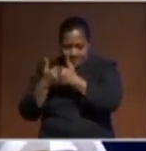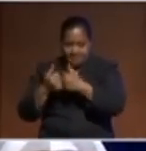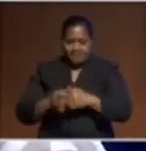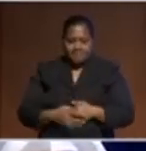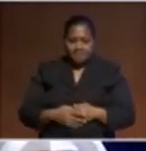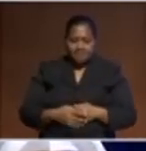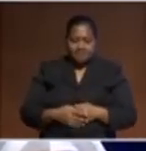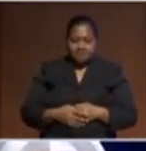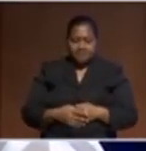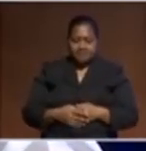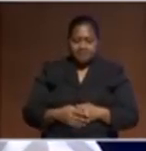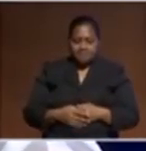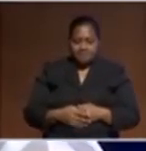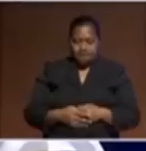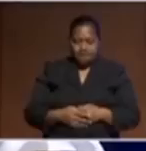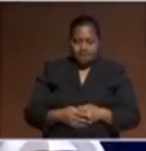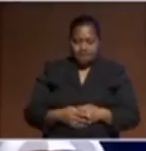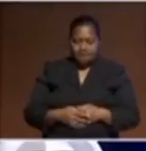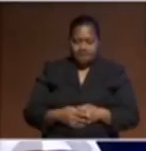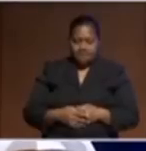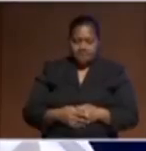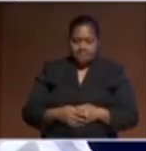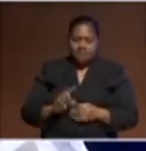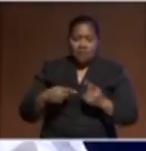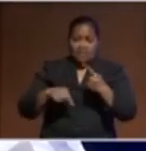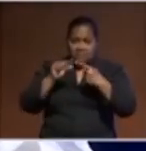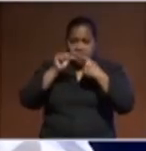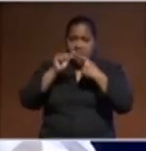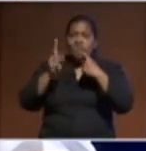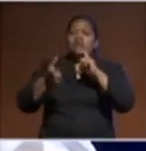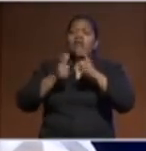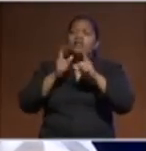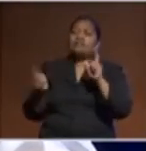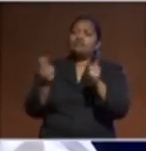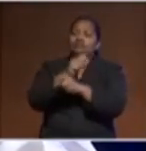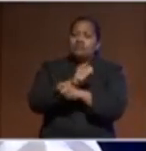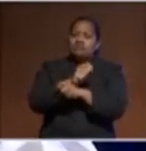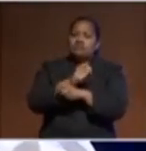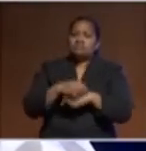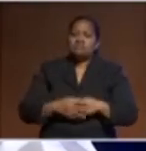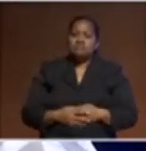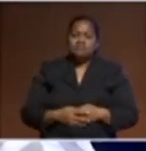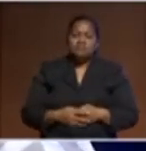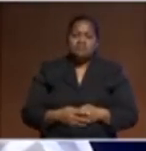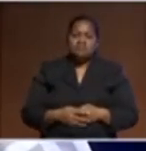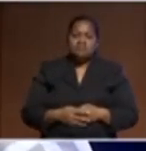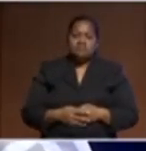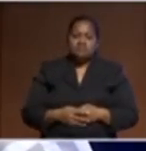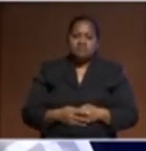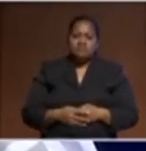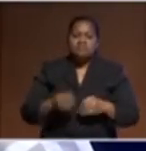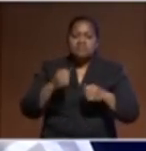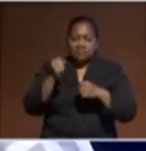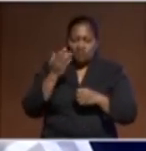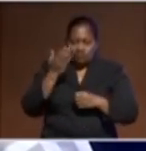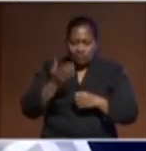issues on, first of all, climate change, which is our existential security threat for